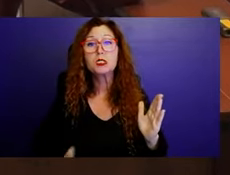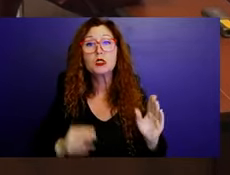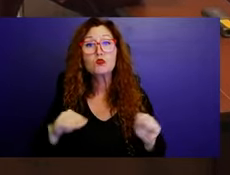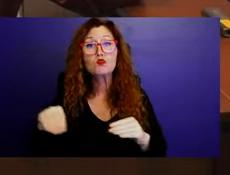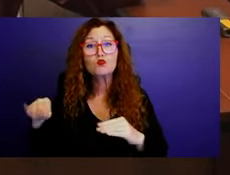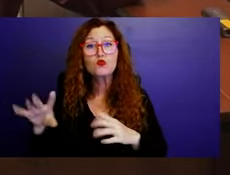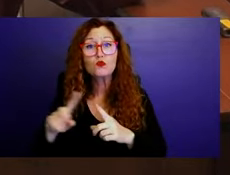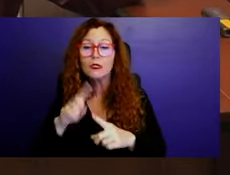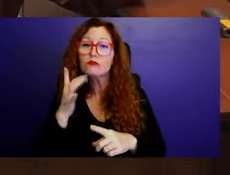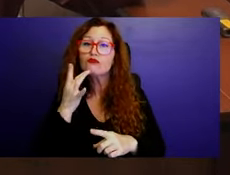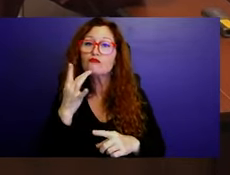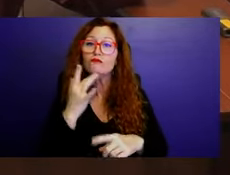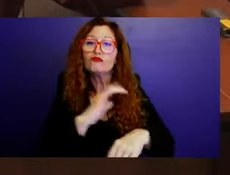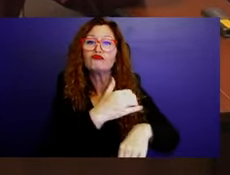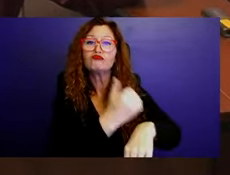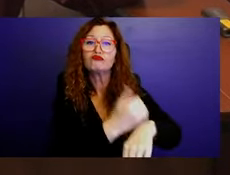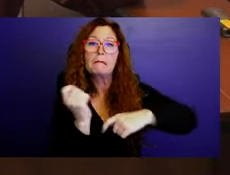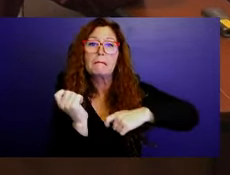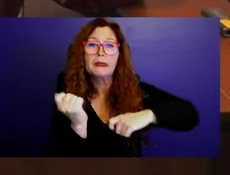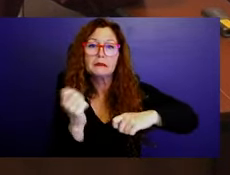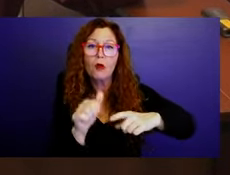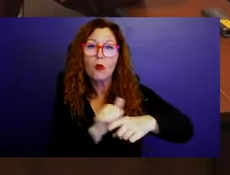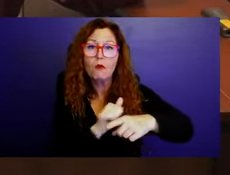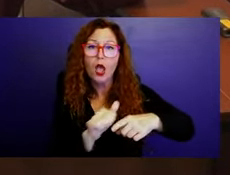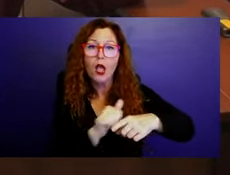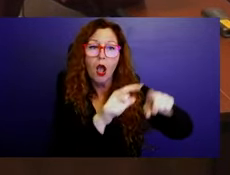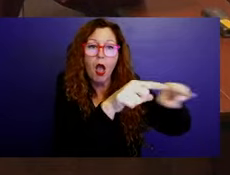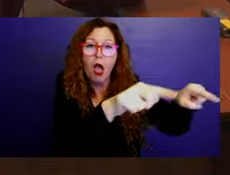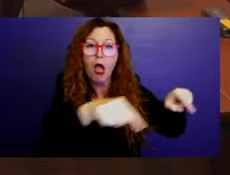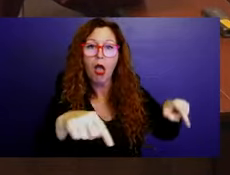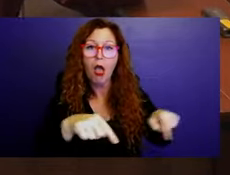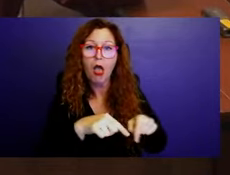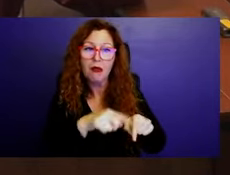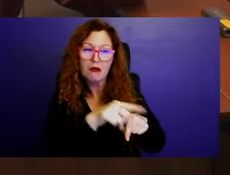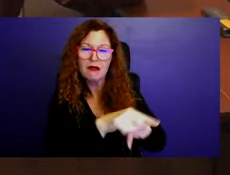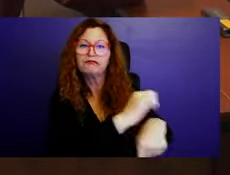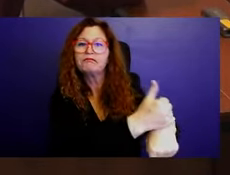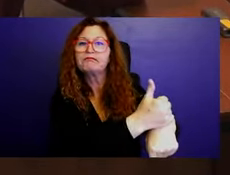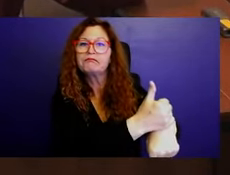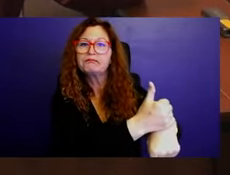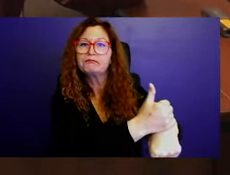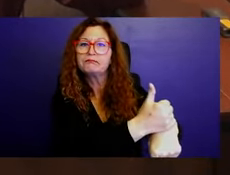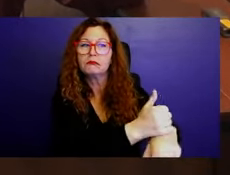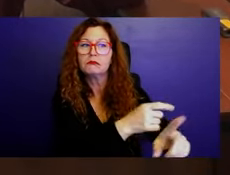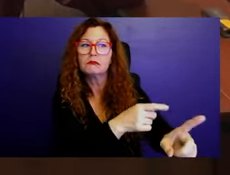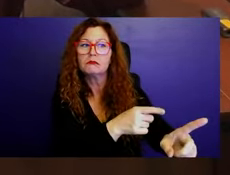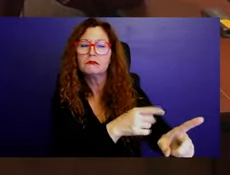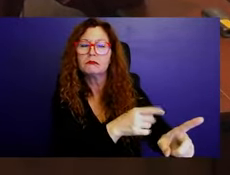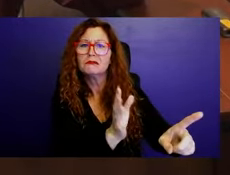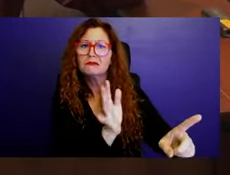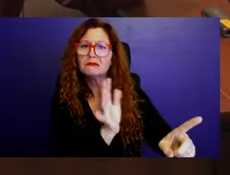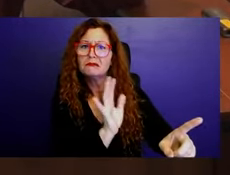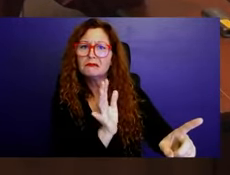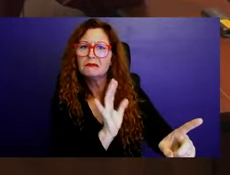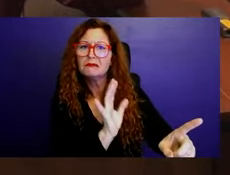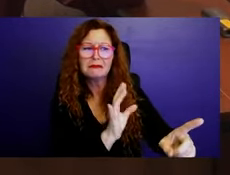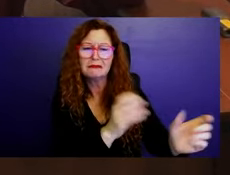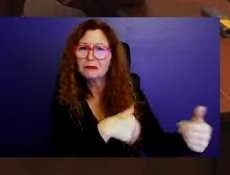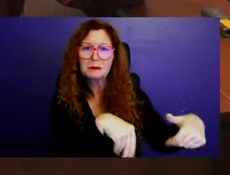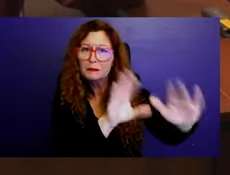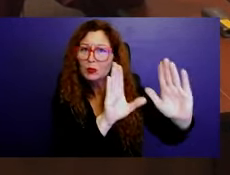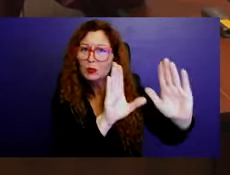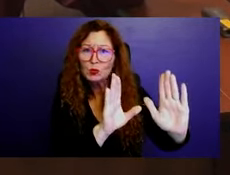extend the cemetery so that we have spaces because that position where it's at right now is out of date and it needs to be